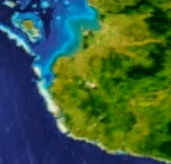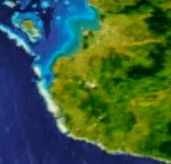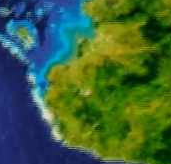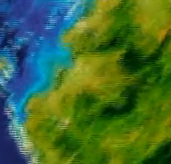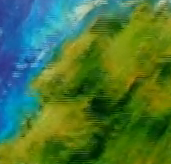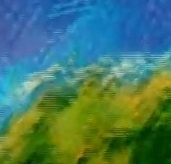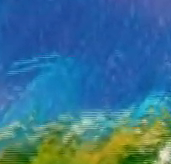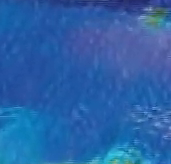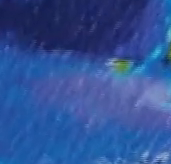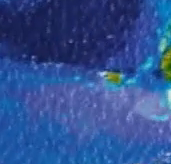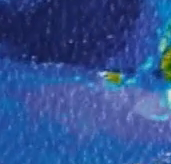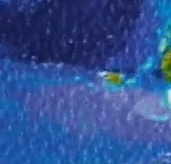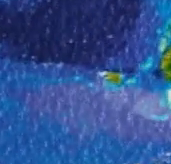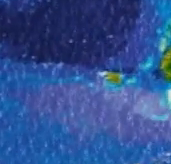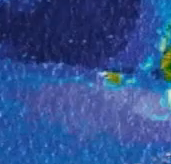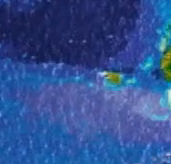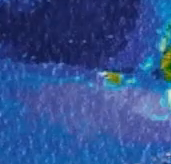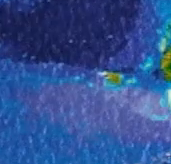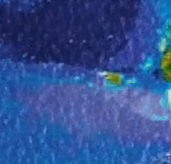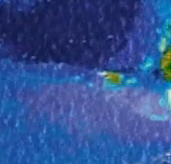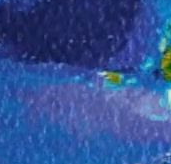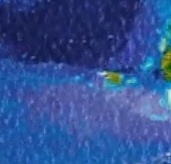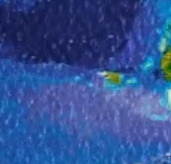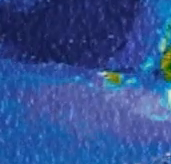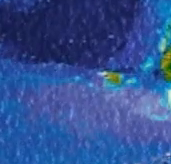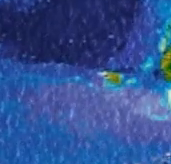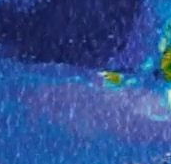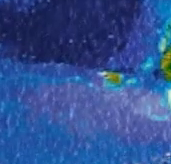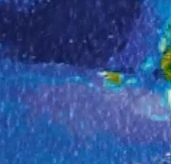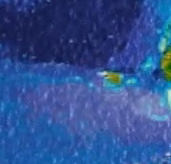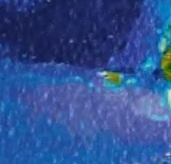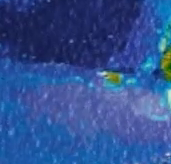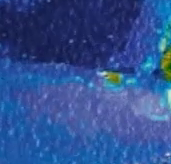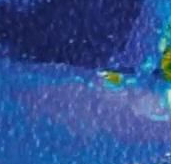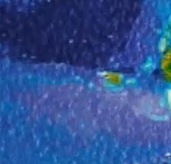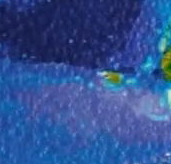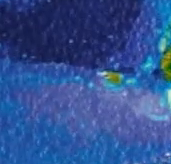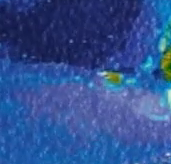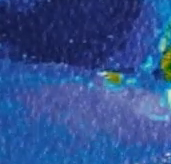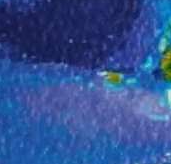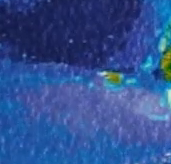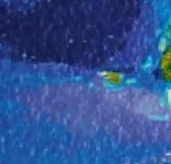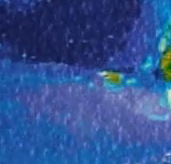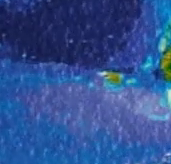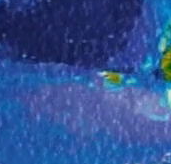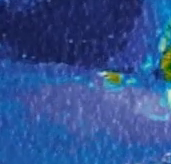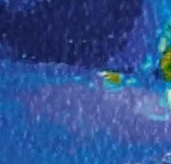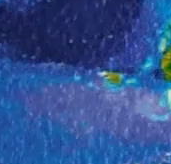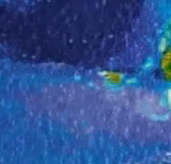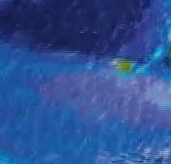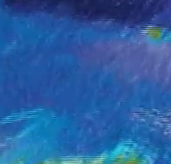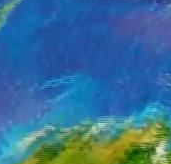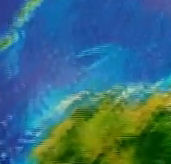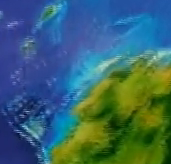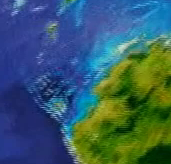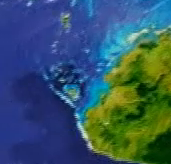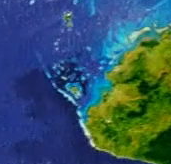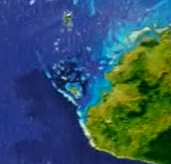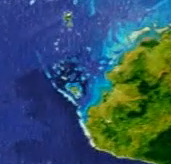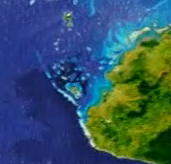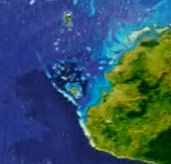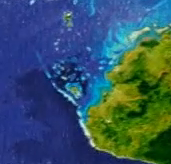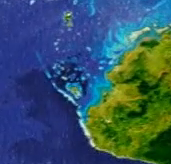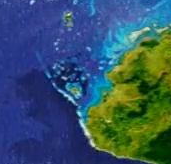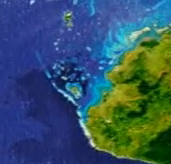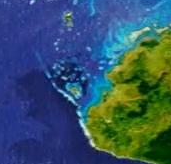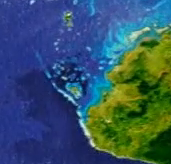experienced from late afternoon. Now, up north, a gloomy day. Evening showers expected, or thunderstorm in some spots.